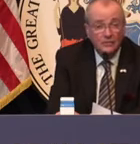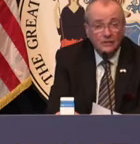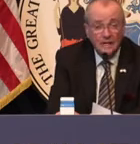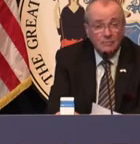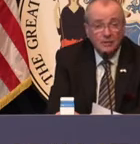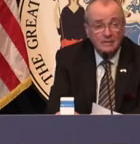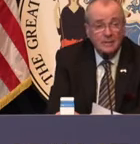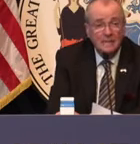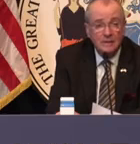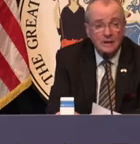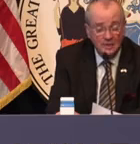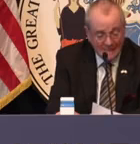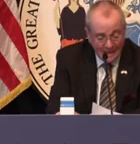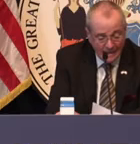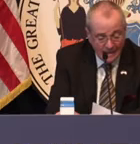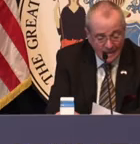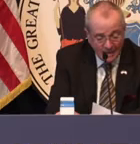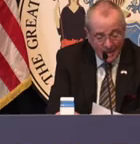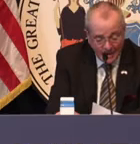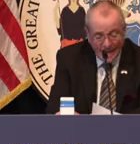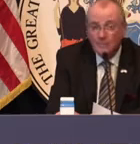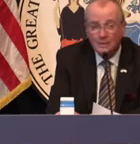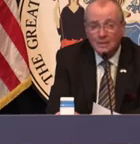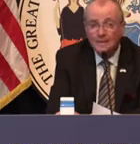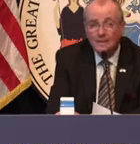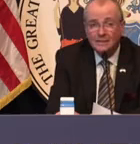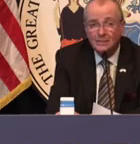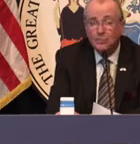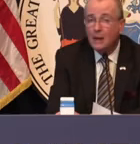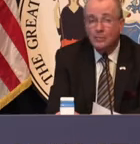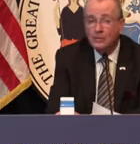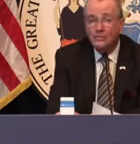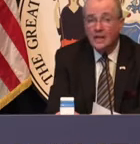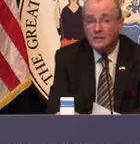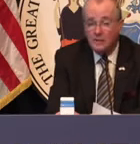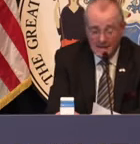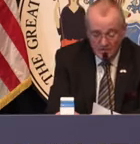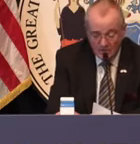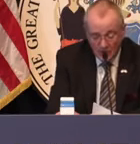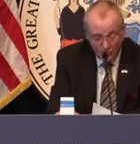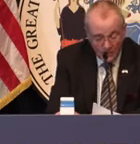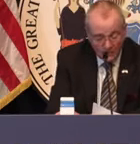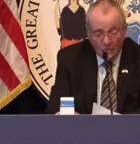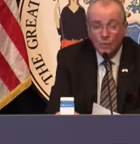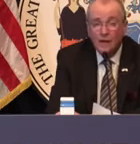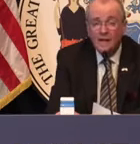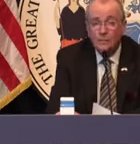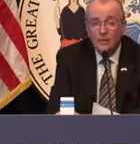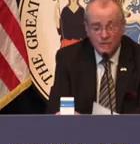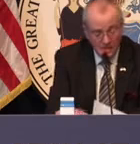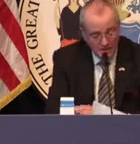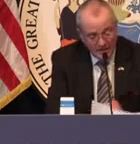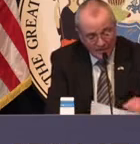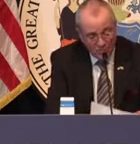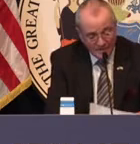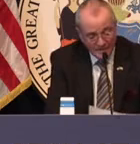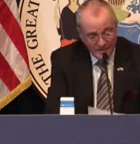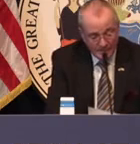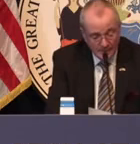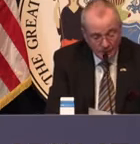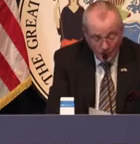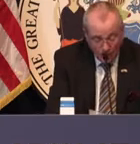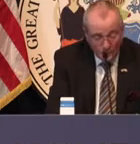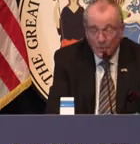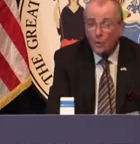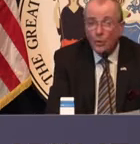most cases, and I speak to many of them every day, are unable to properly say goodbye to their loved ones in the way in which they have wanted.